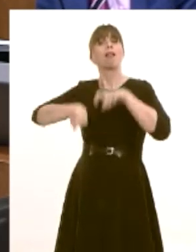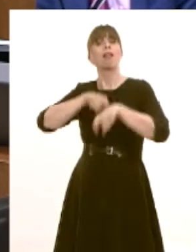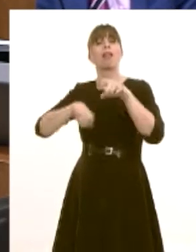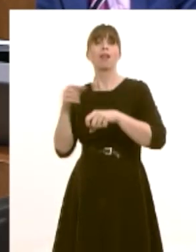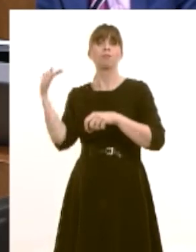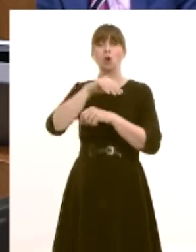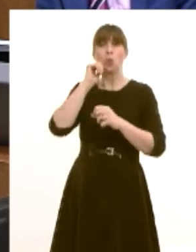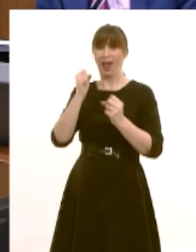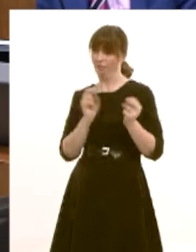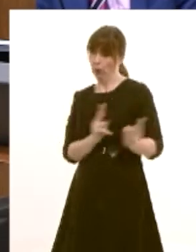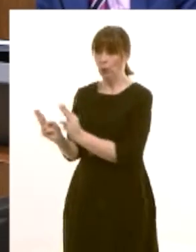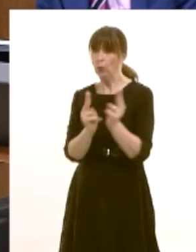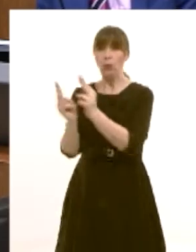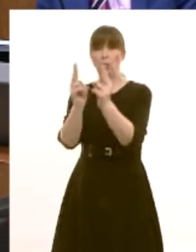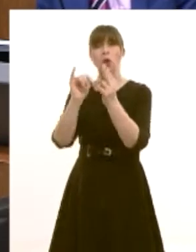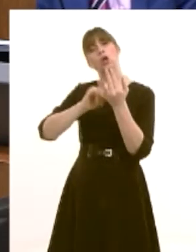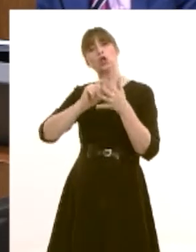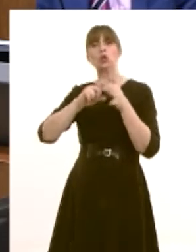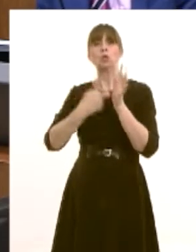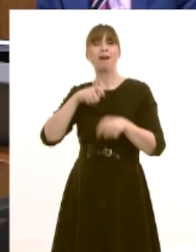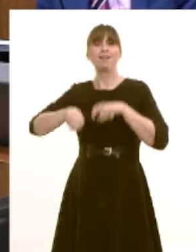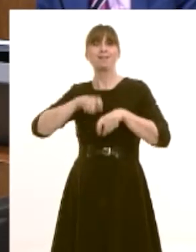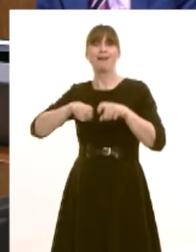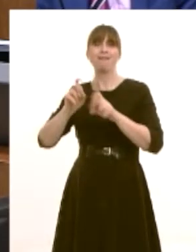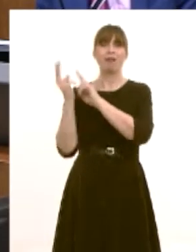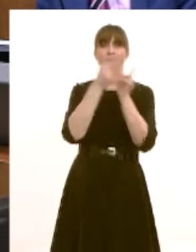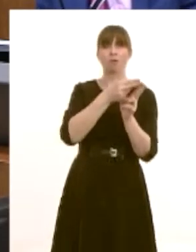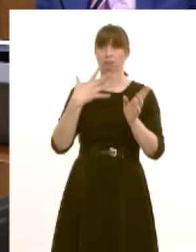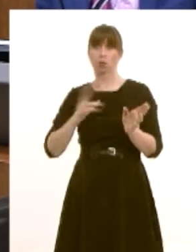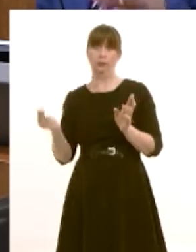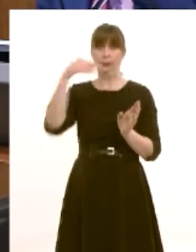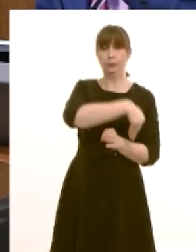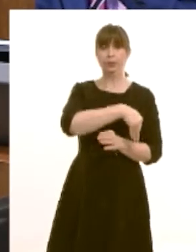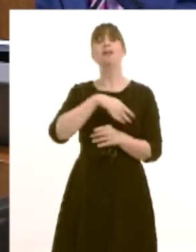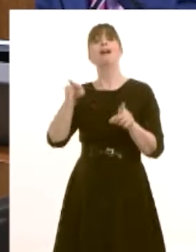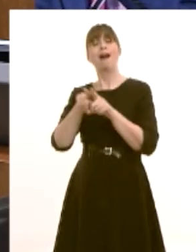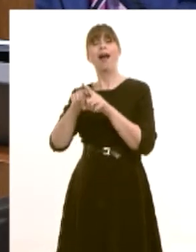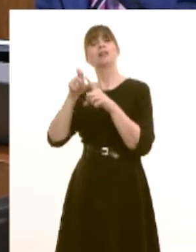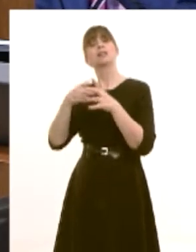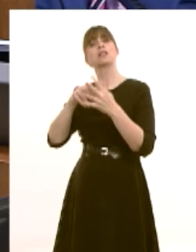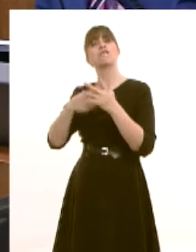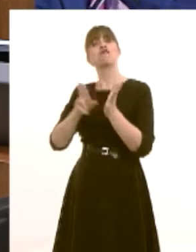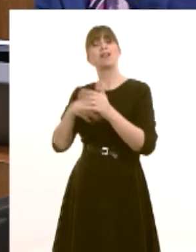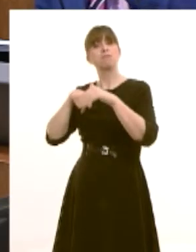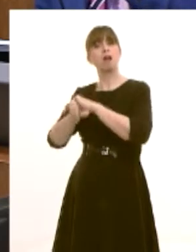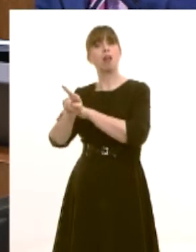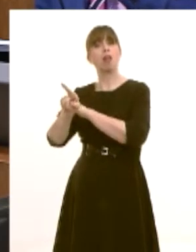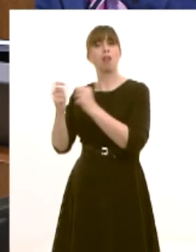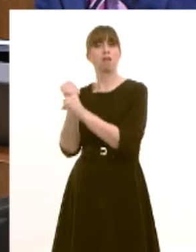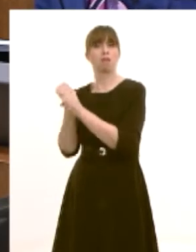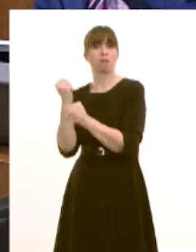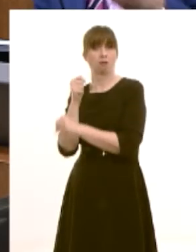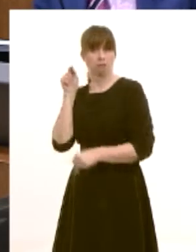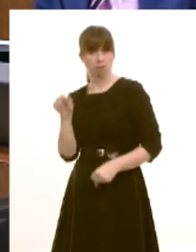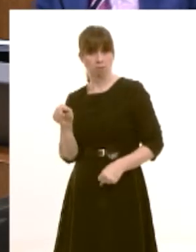cycle way as well as work on the different rail tunnel so these are are issues that have arisen during the course of the scheme now from our